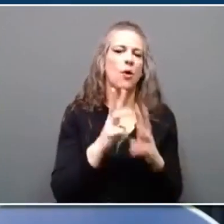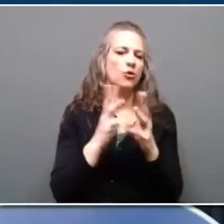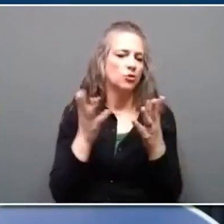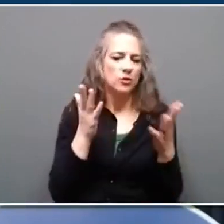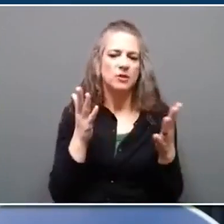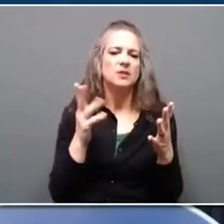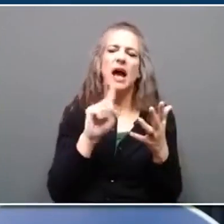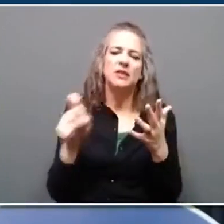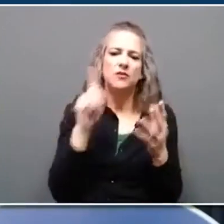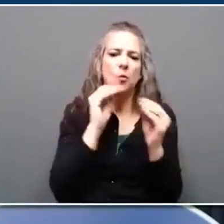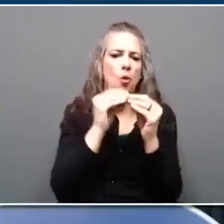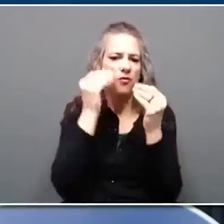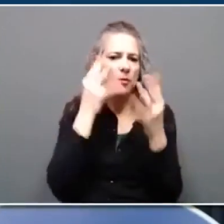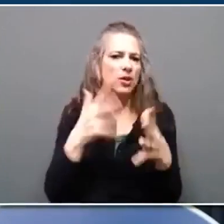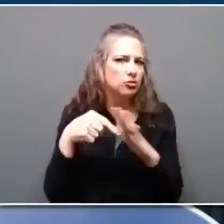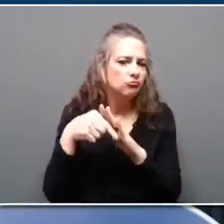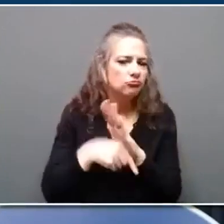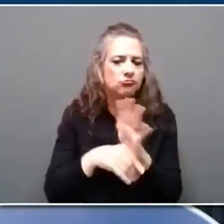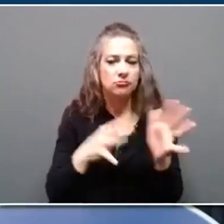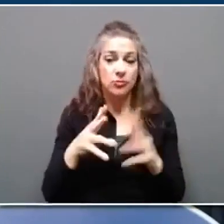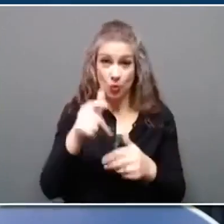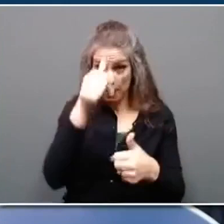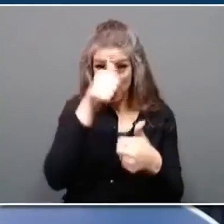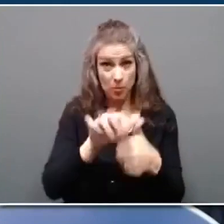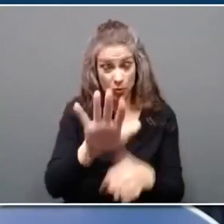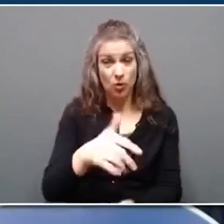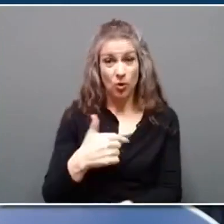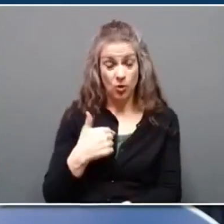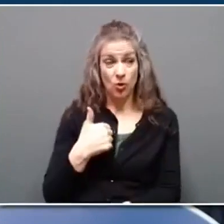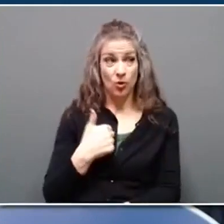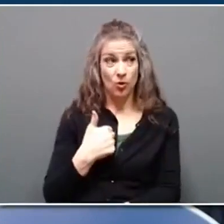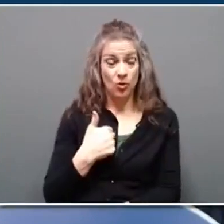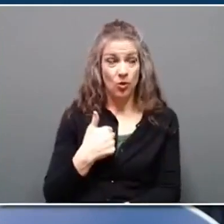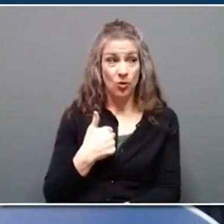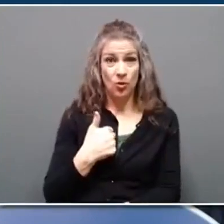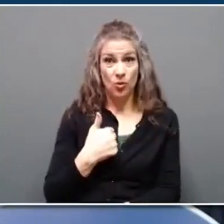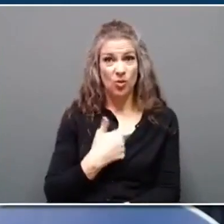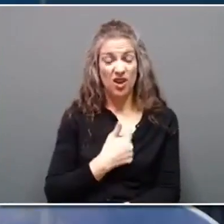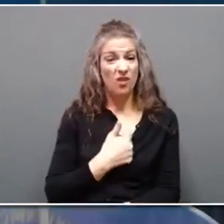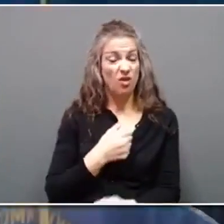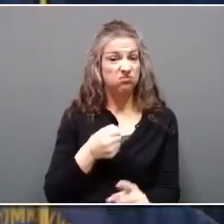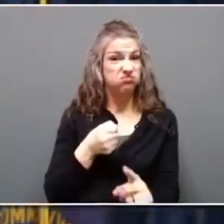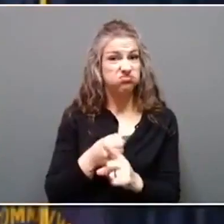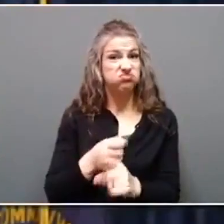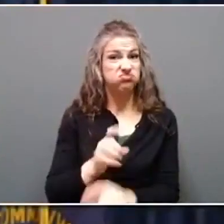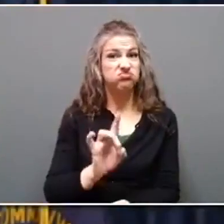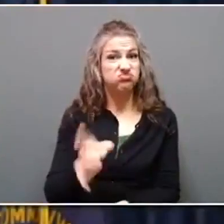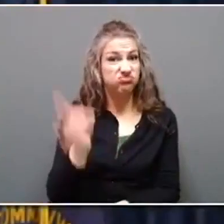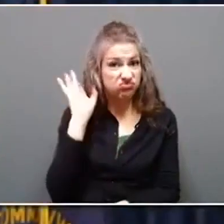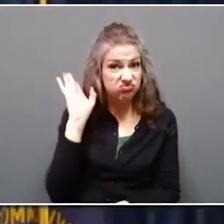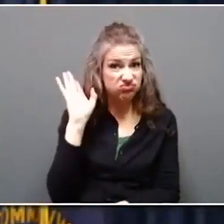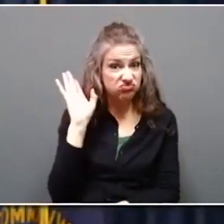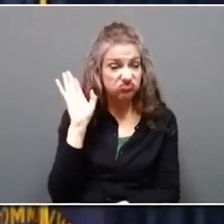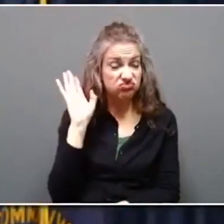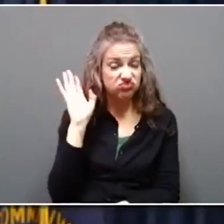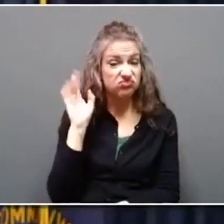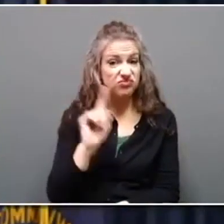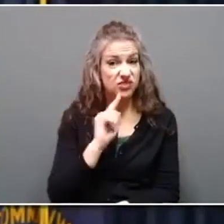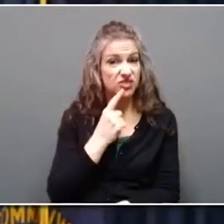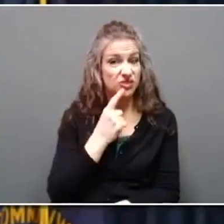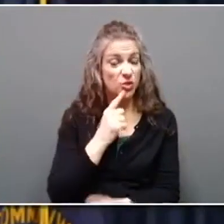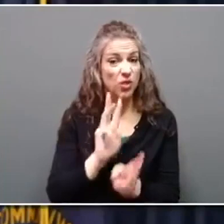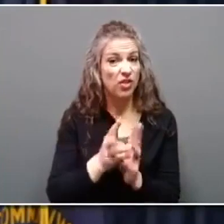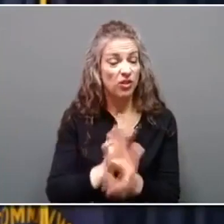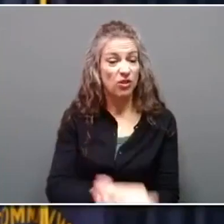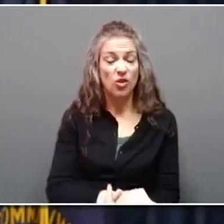Remember, we have been through the worst when it comes to severe weather, and we've lost far too many